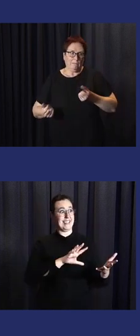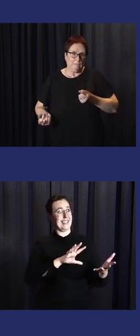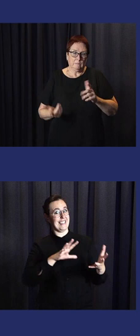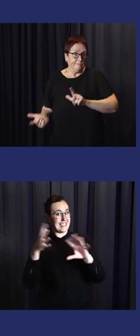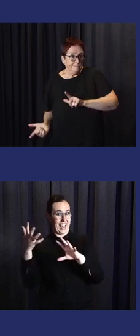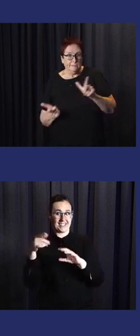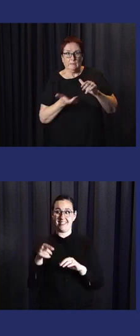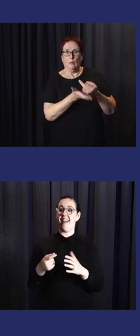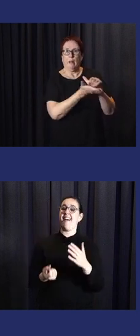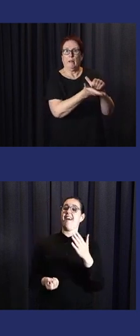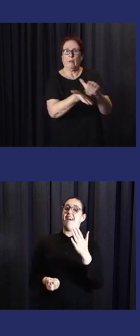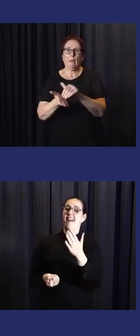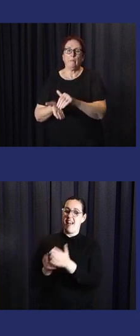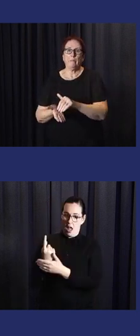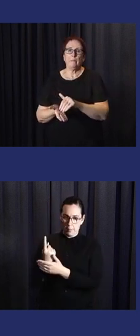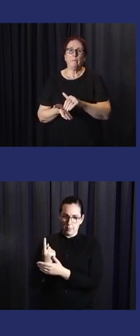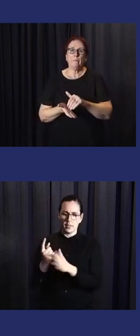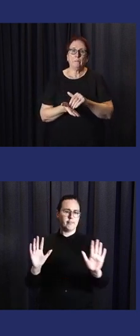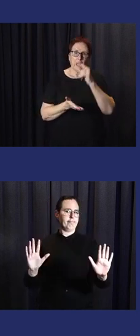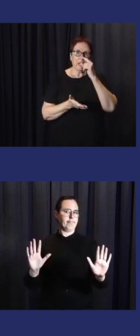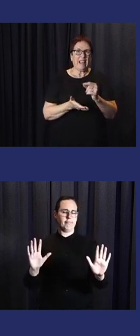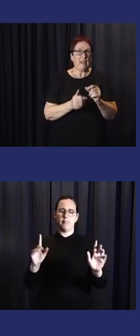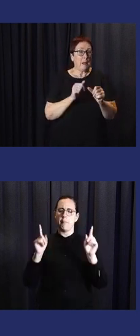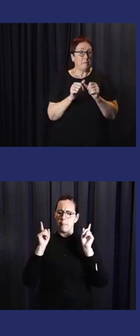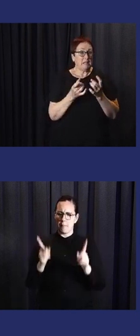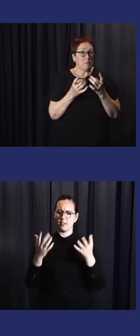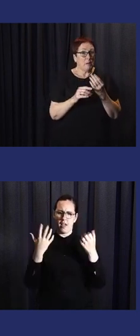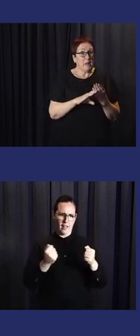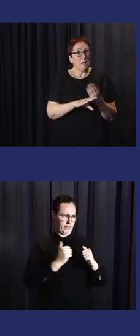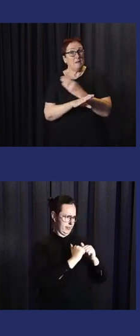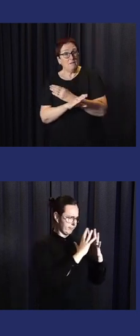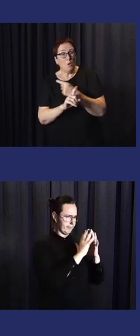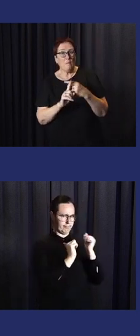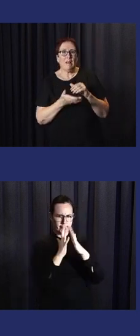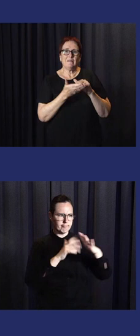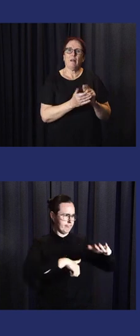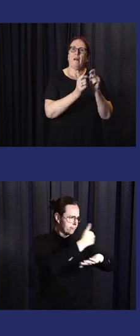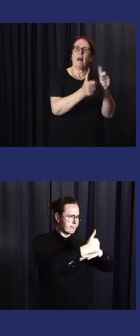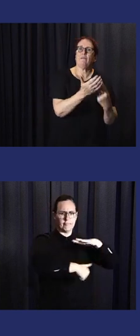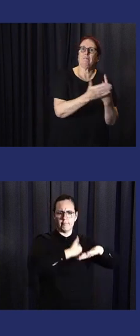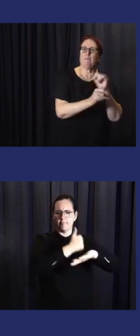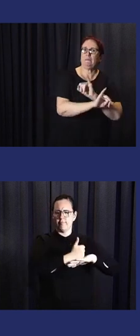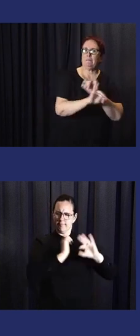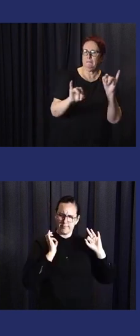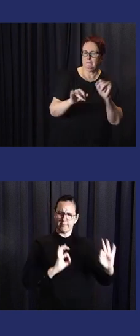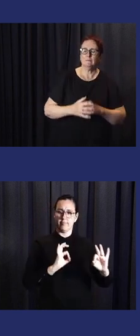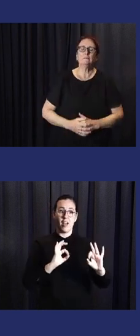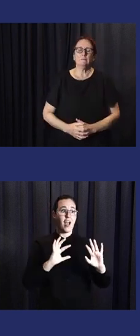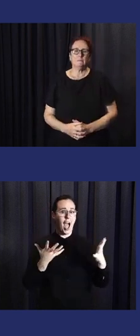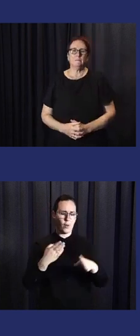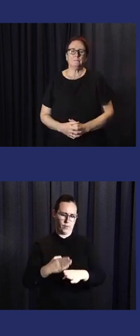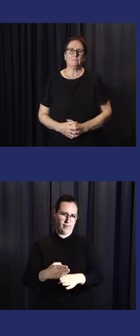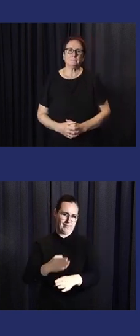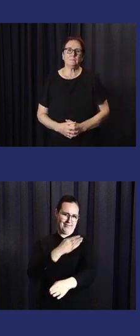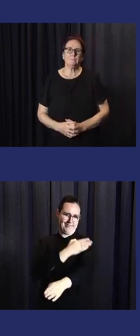everything in place is very important, so that we can better prepare